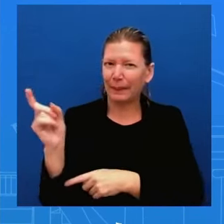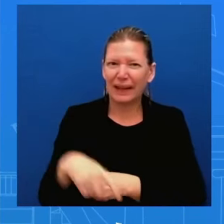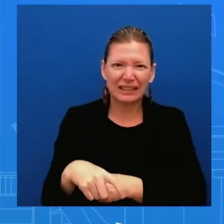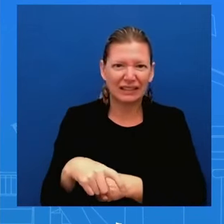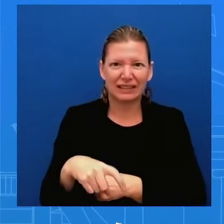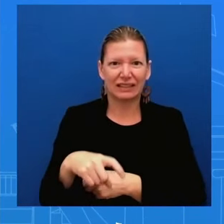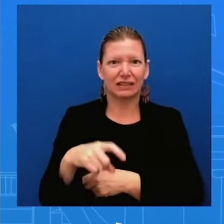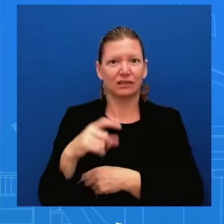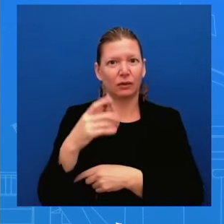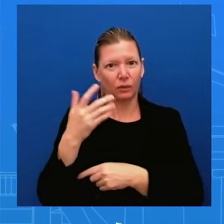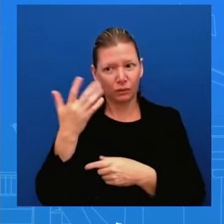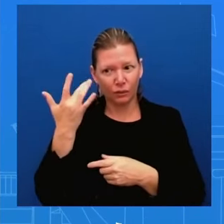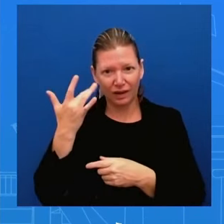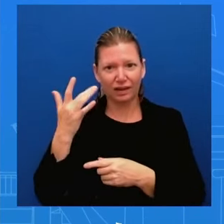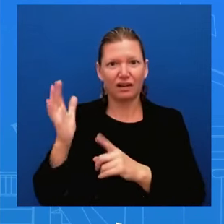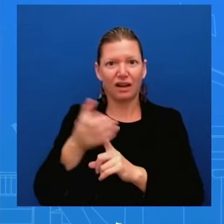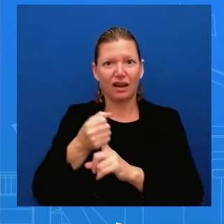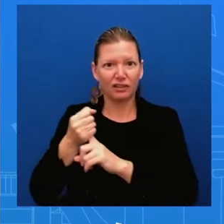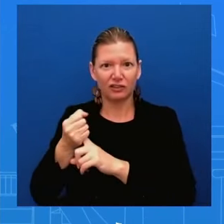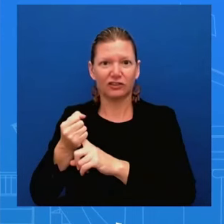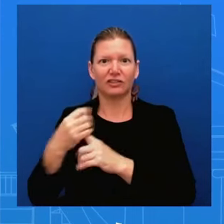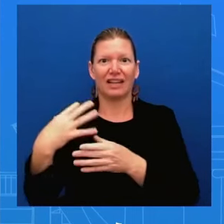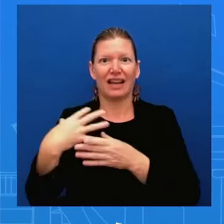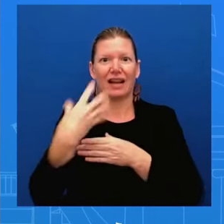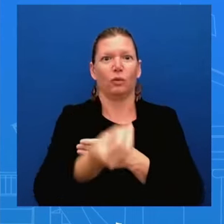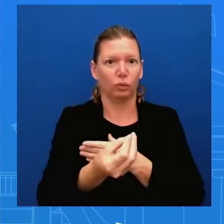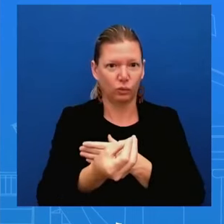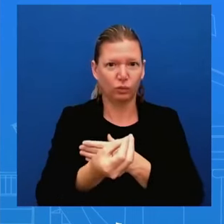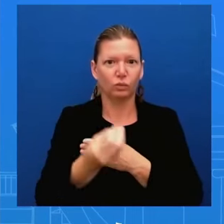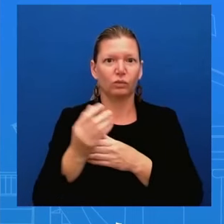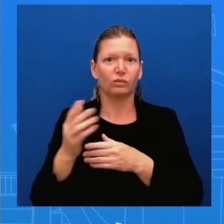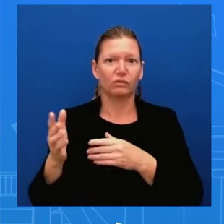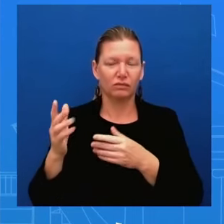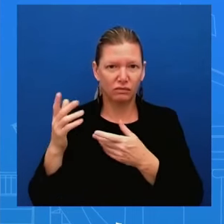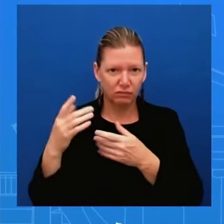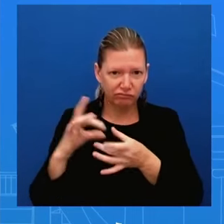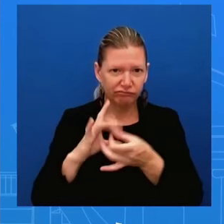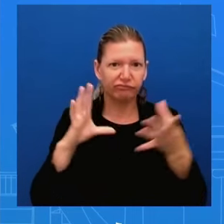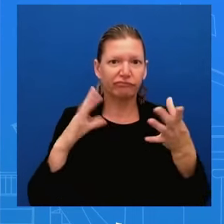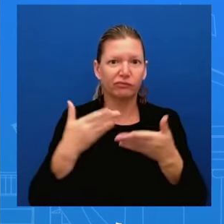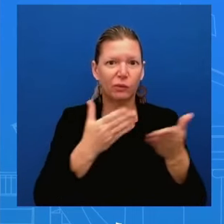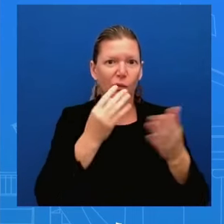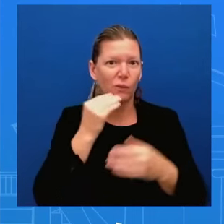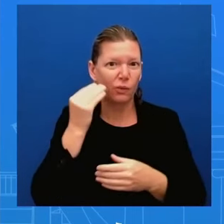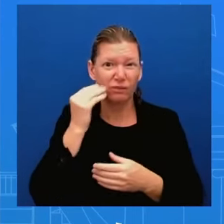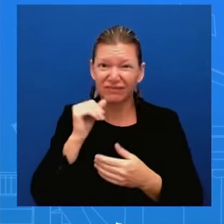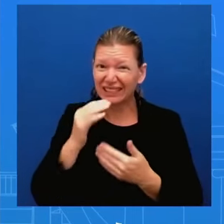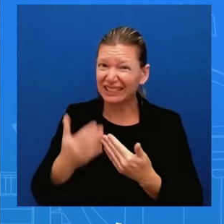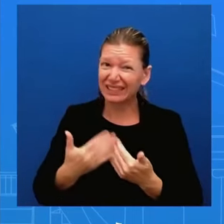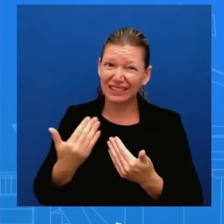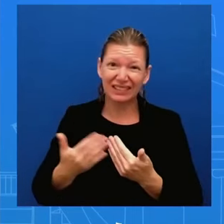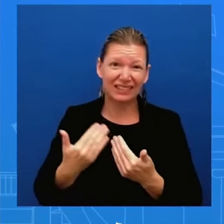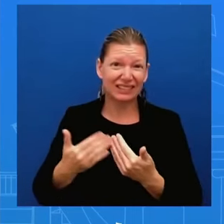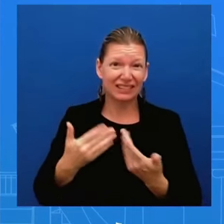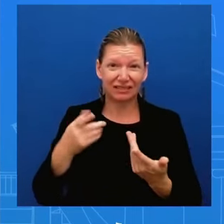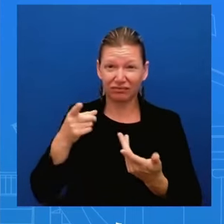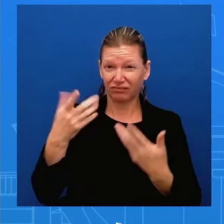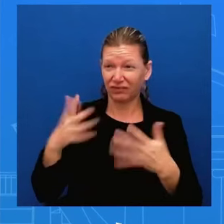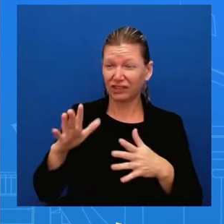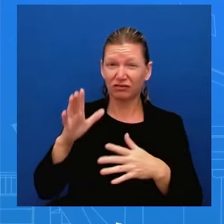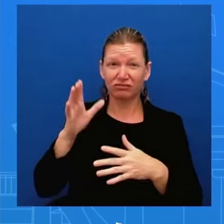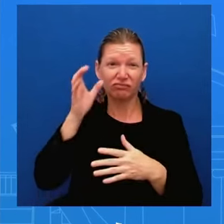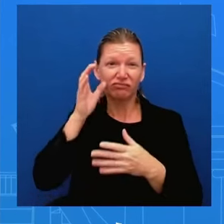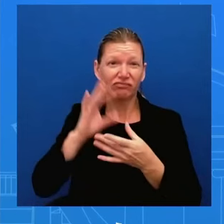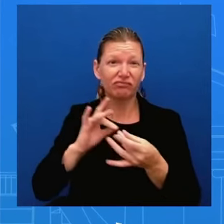it's not easy right you heard you heard um you heard jake talk about this he actually quoted senator george mitchell